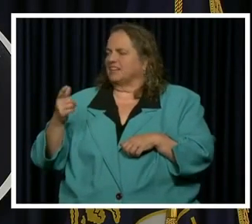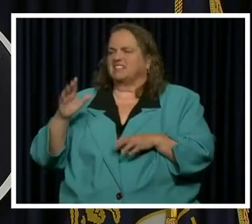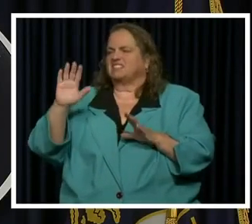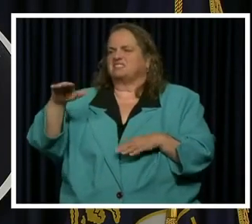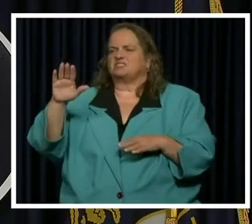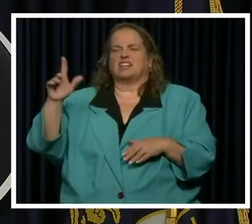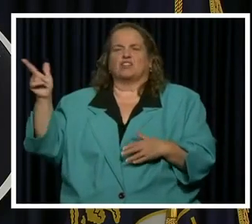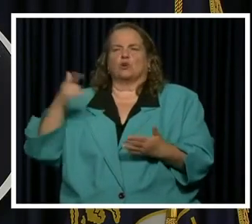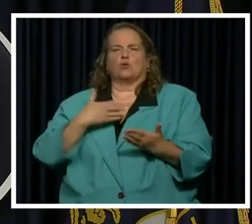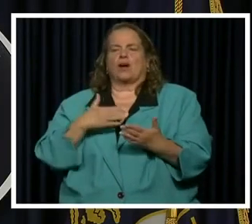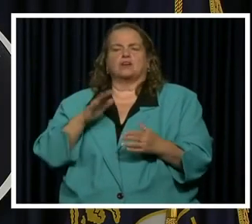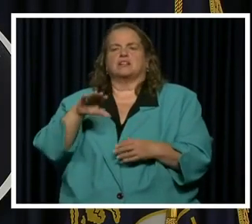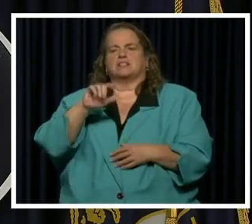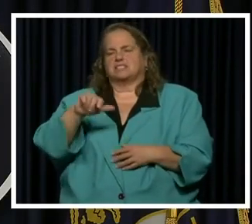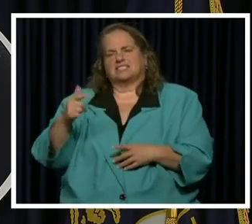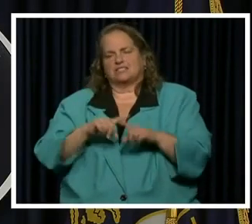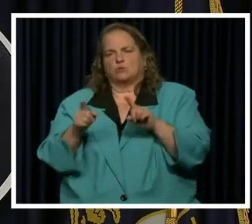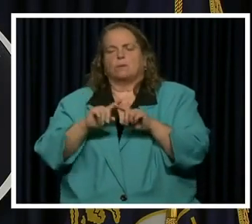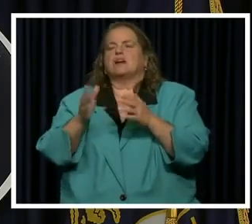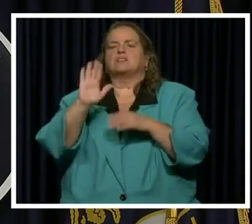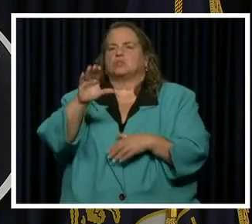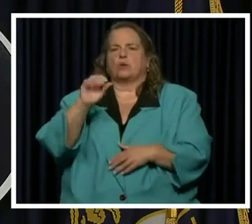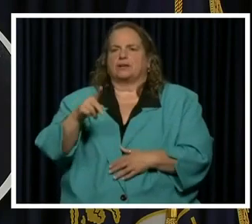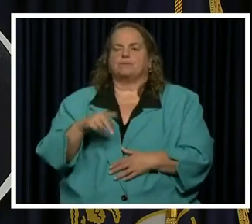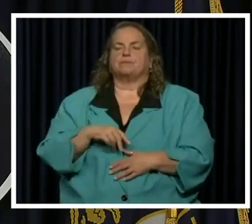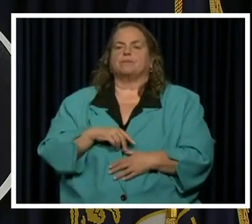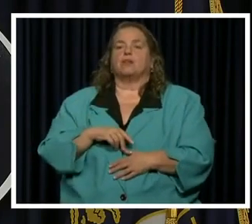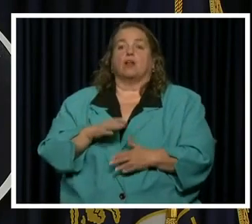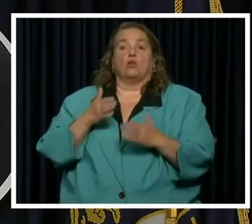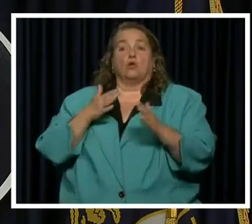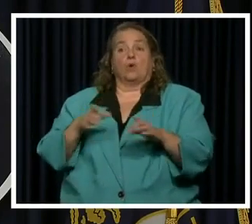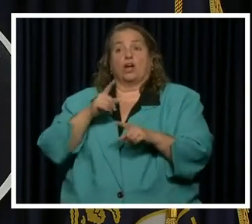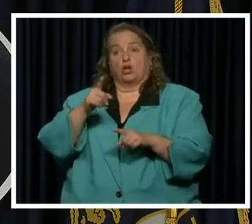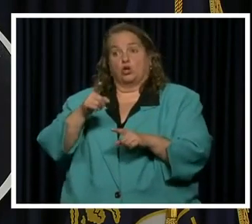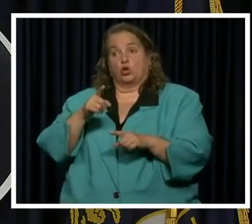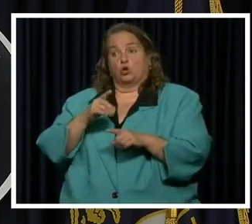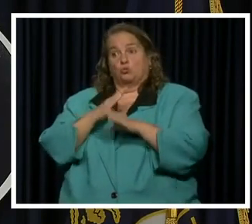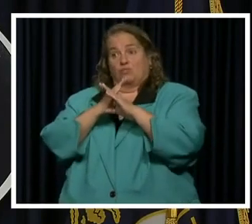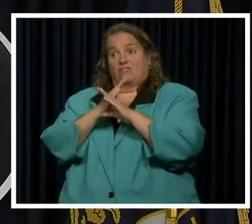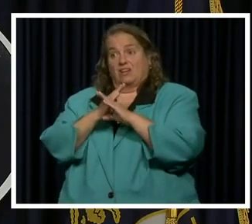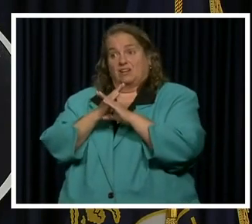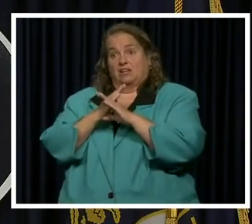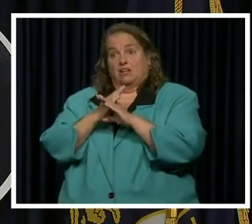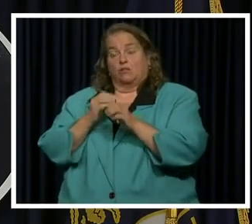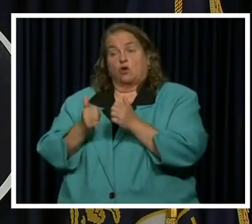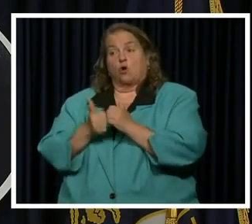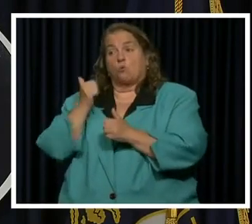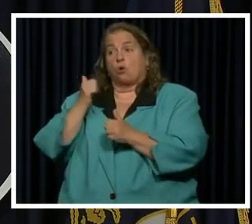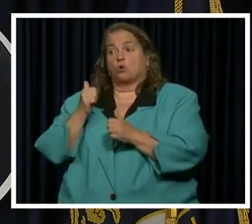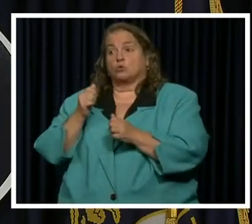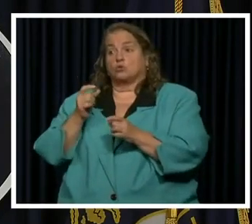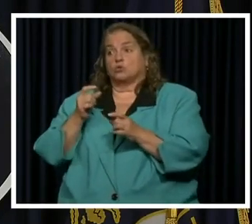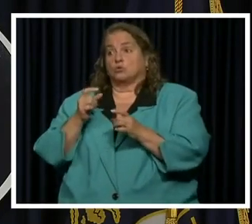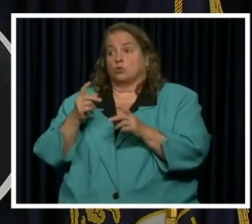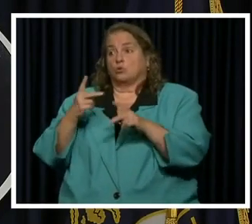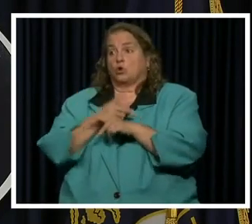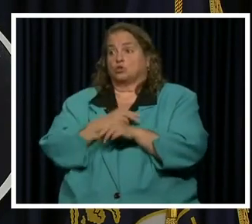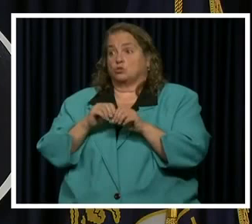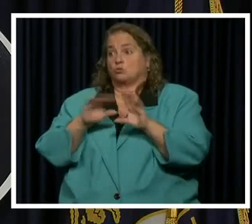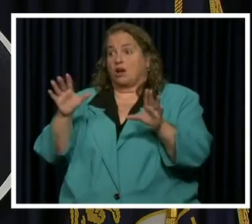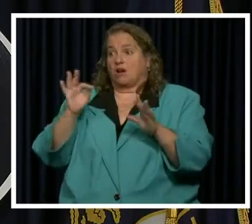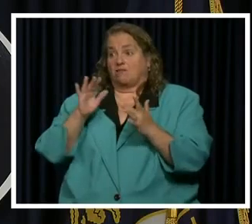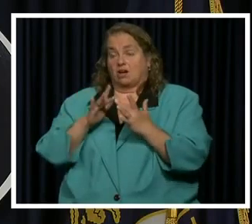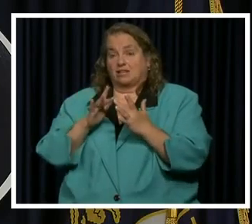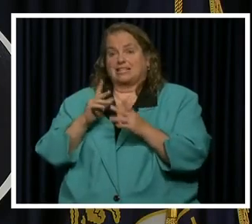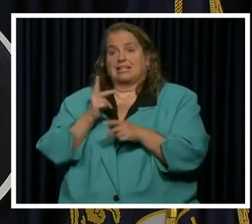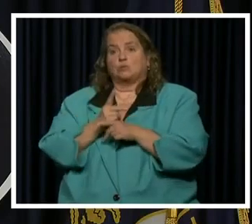That's okay. Um, and so the way that you prevent the almost exponential spread of contacts is to keep the